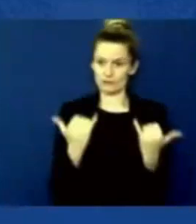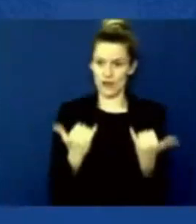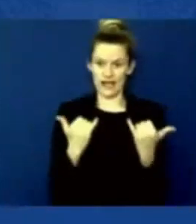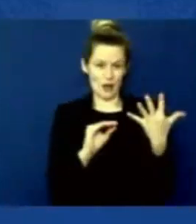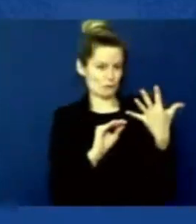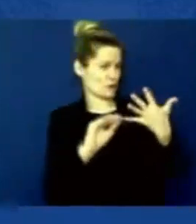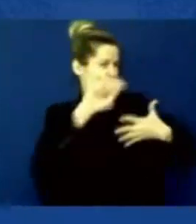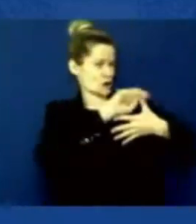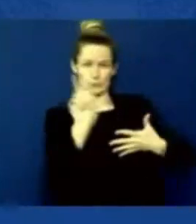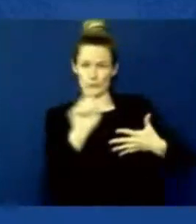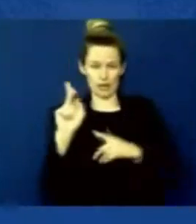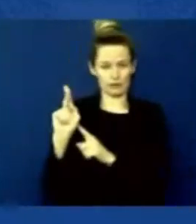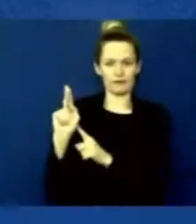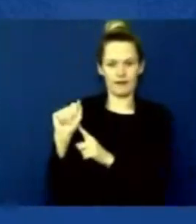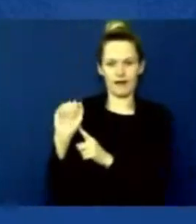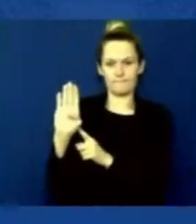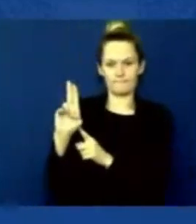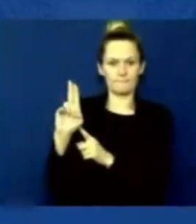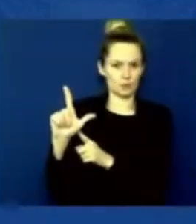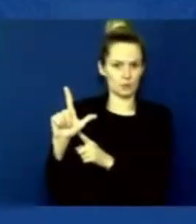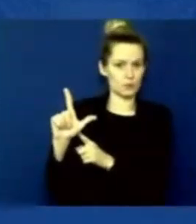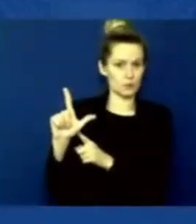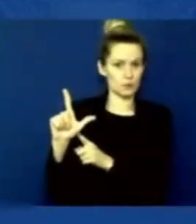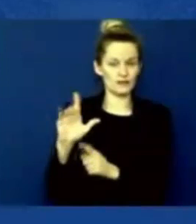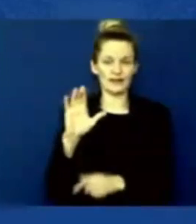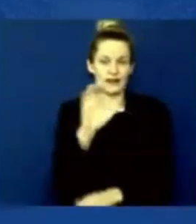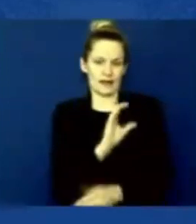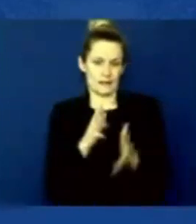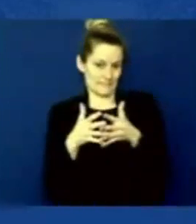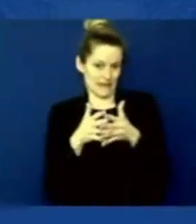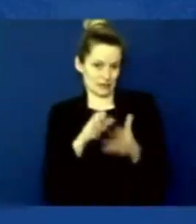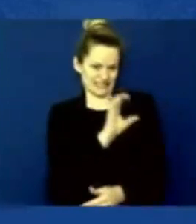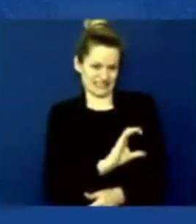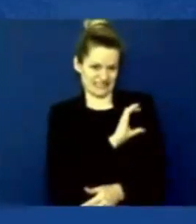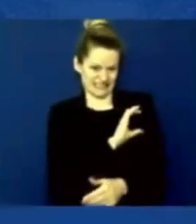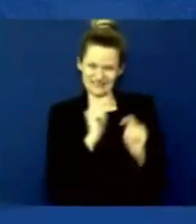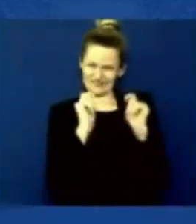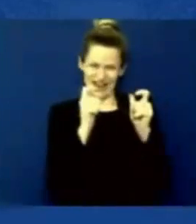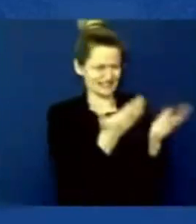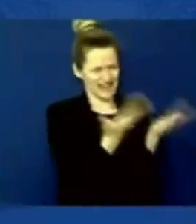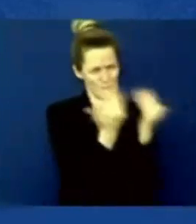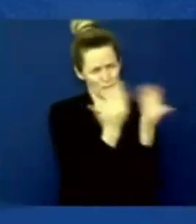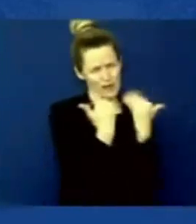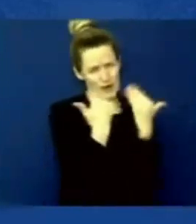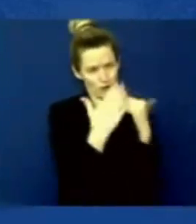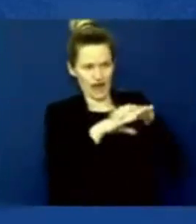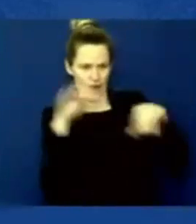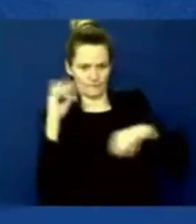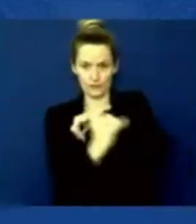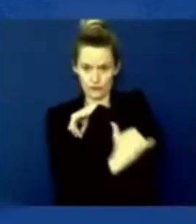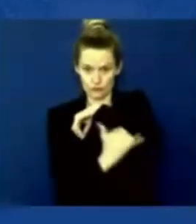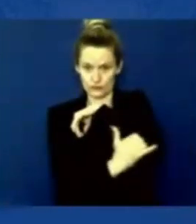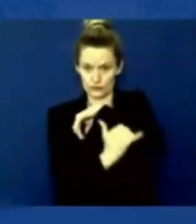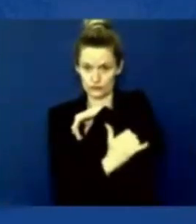the country as quickly and as safely as possible. At my direction, the State Department continues to reach out to the remaining